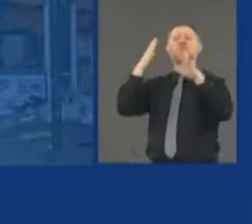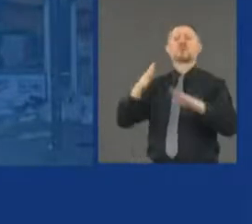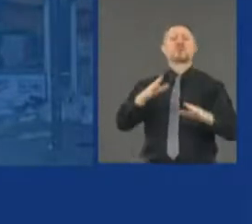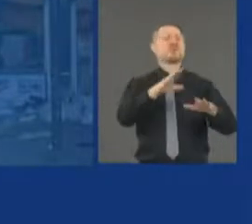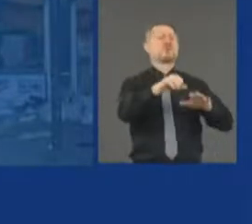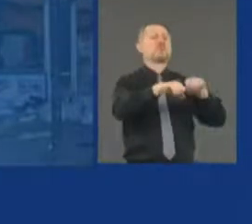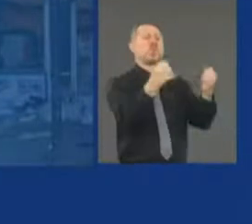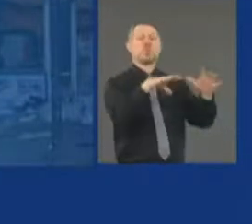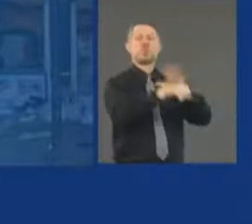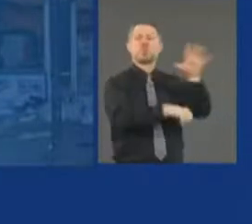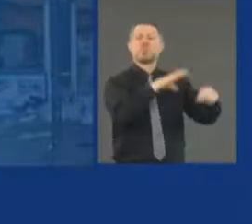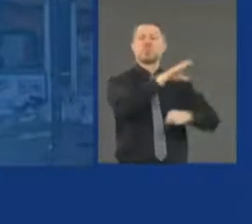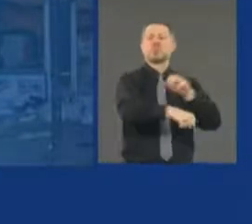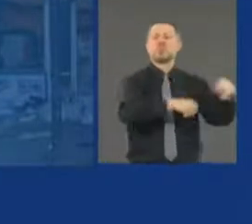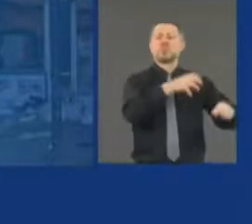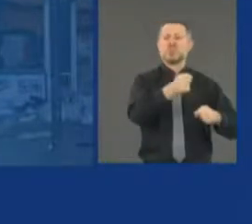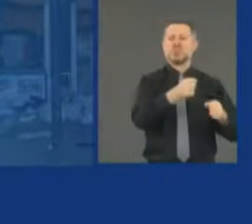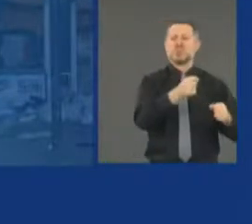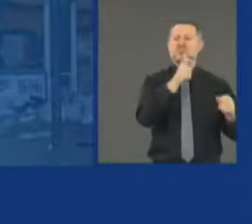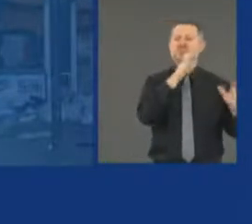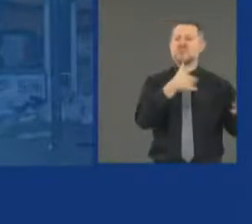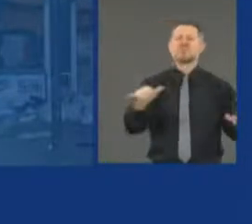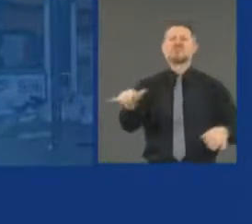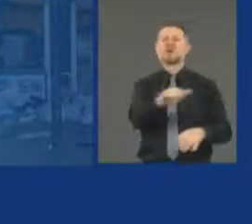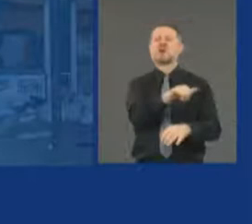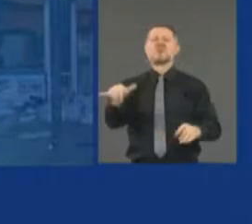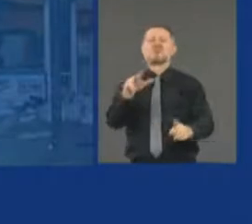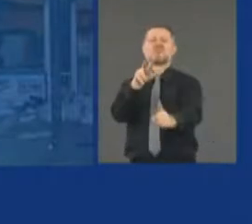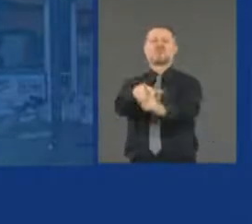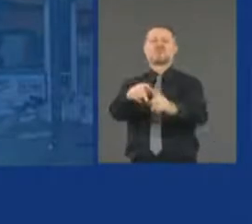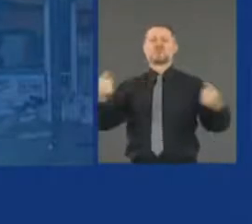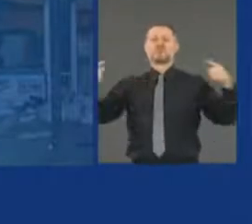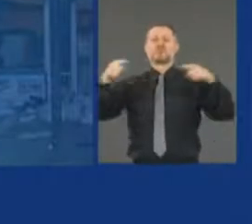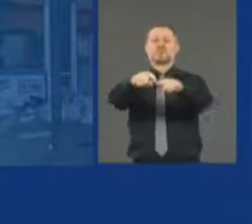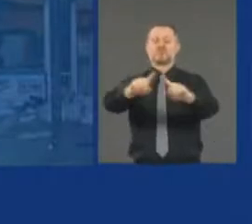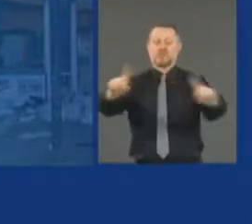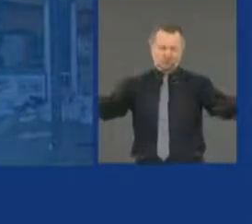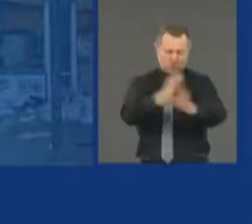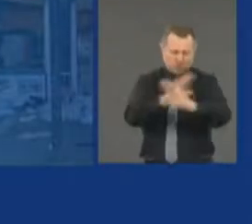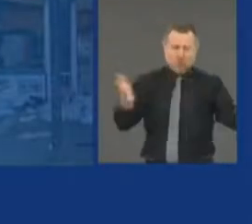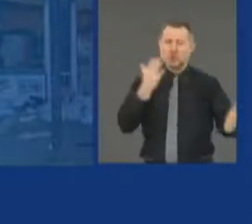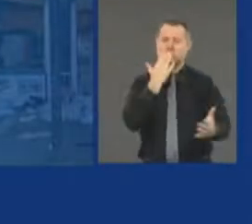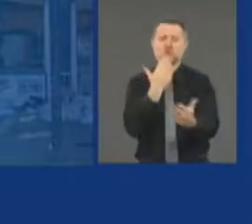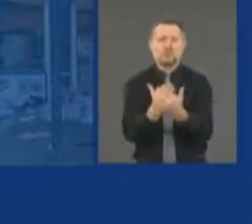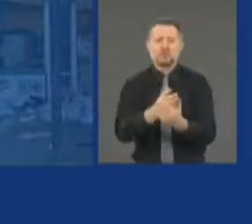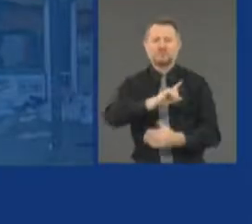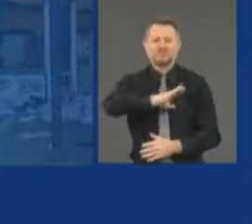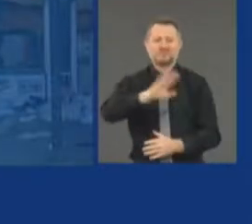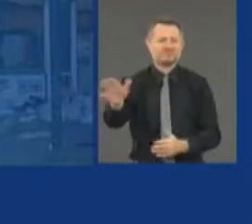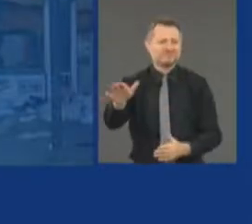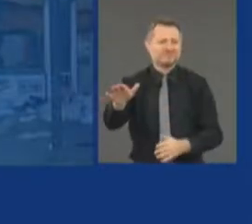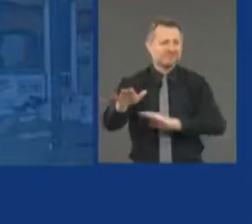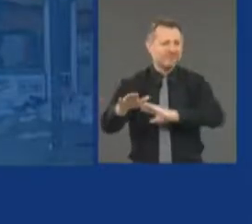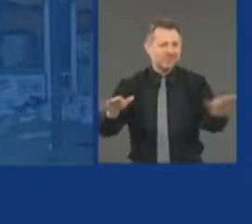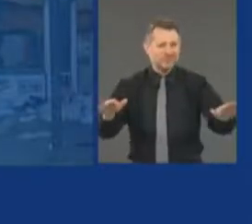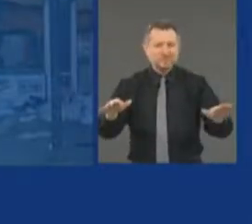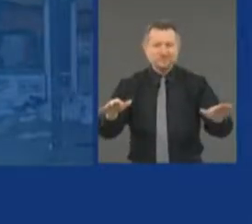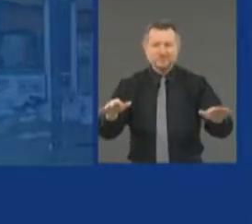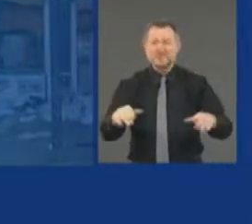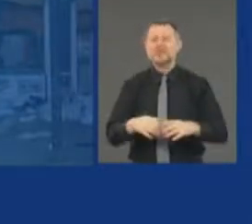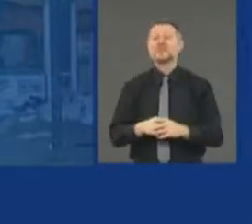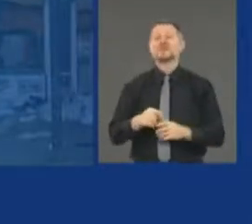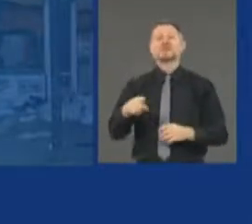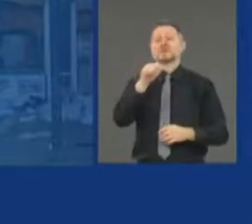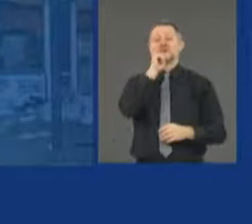we should treat them as looters. That is not a fact. That is not the truth. That is not the reality of what is going on.